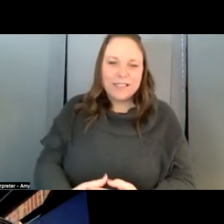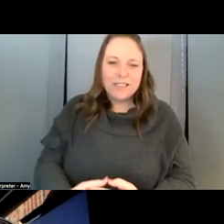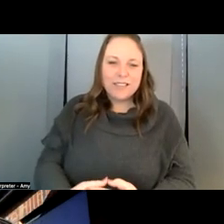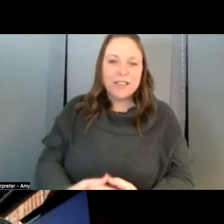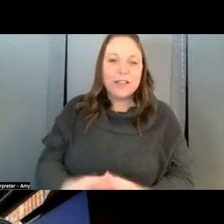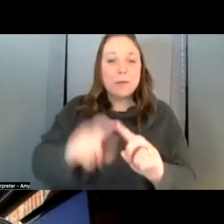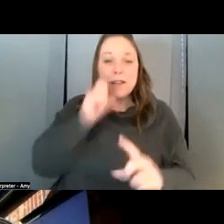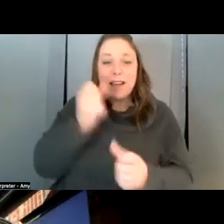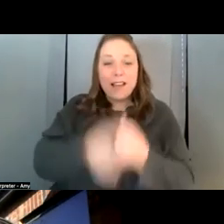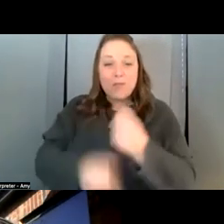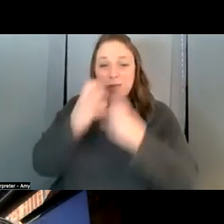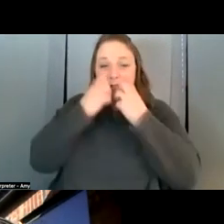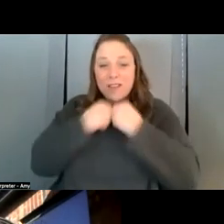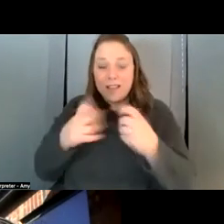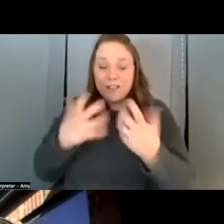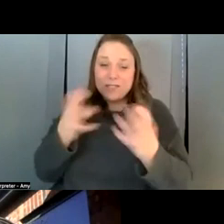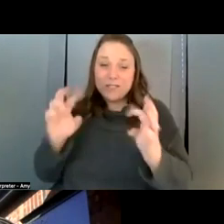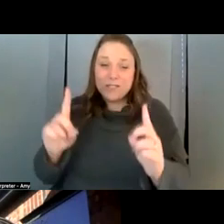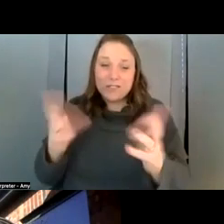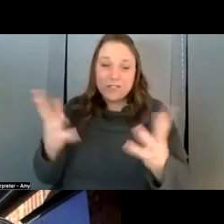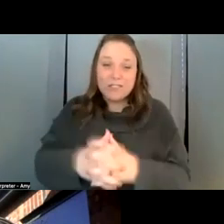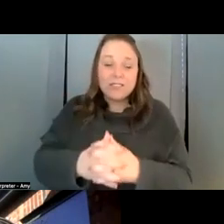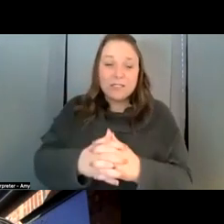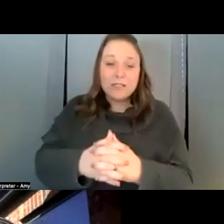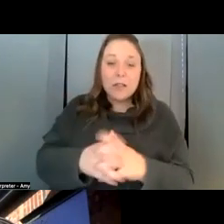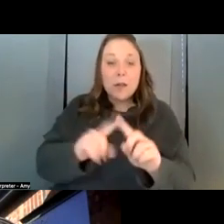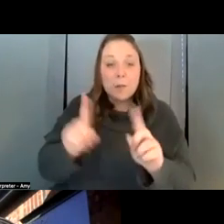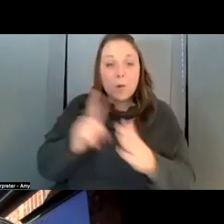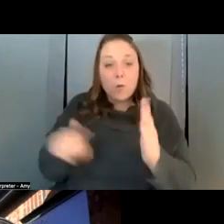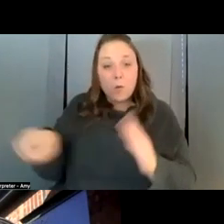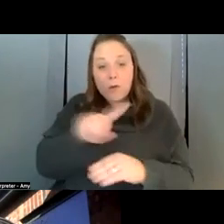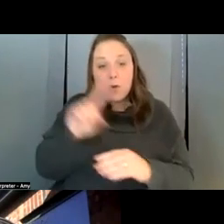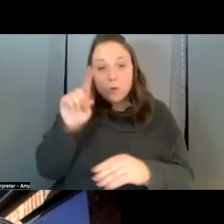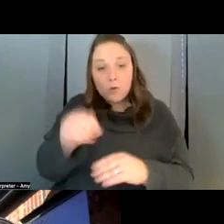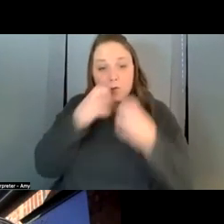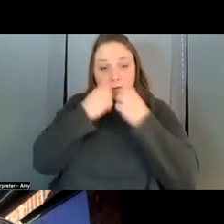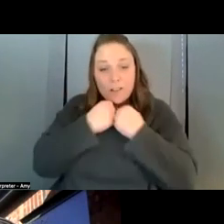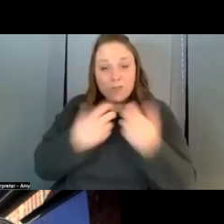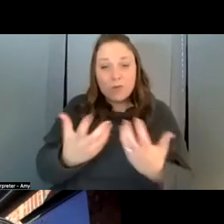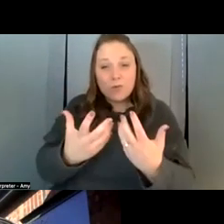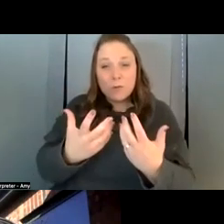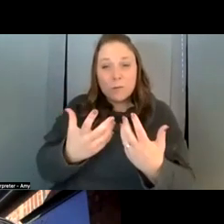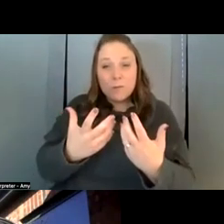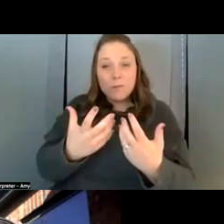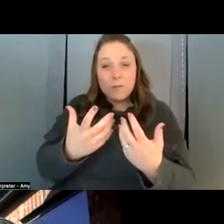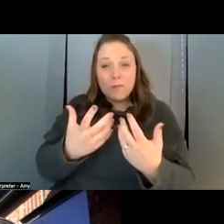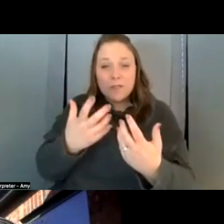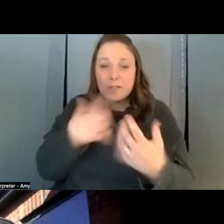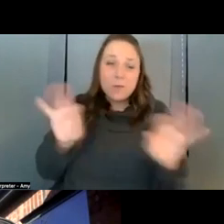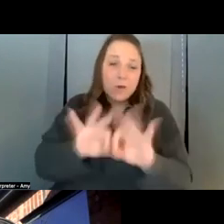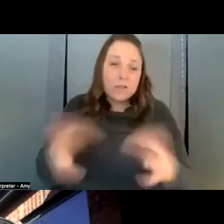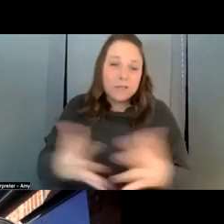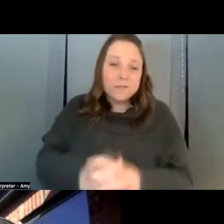education and knowledge but you know what they do value i mean in the end what they do value matters and and